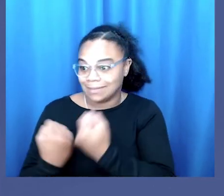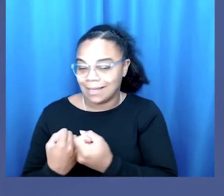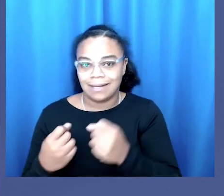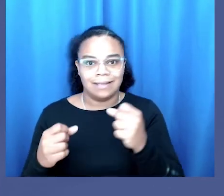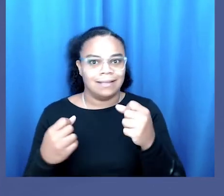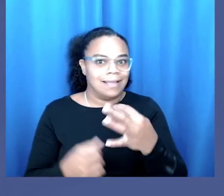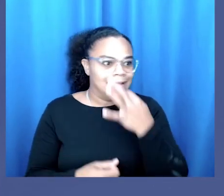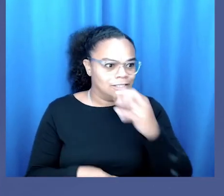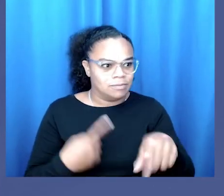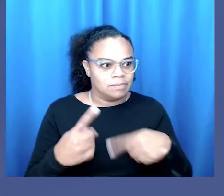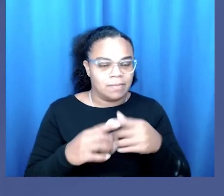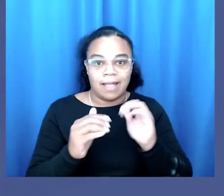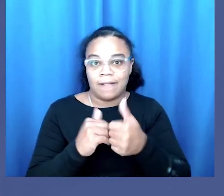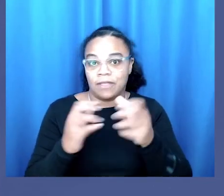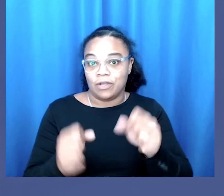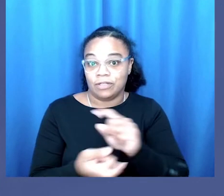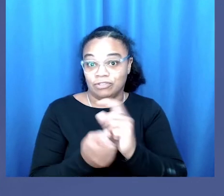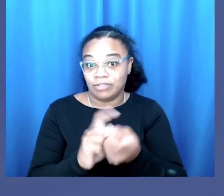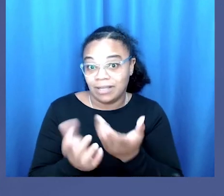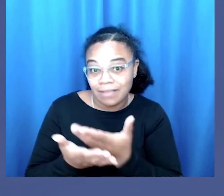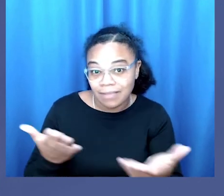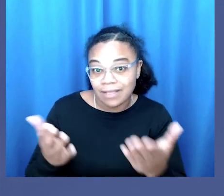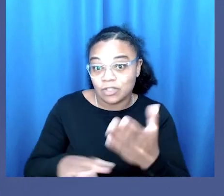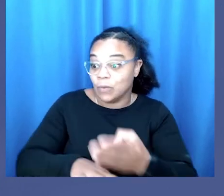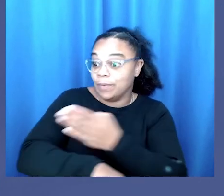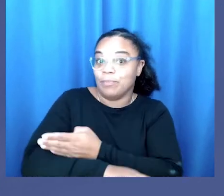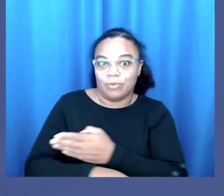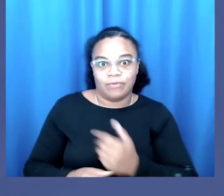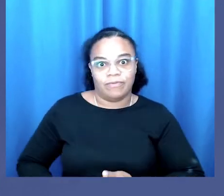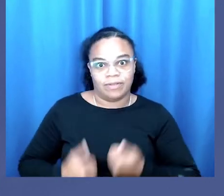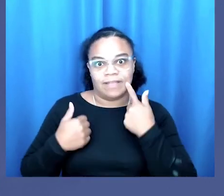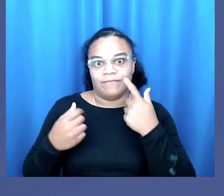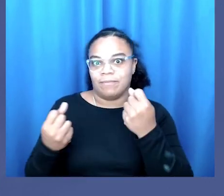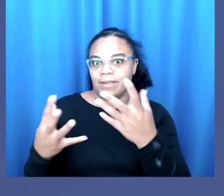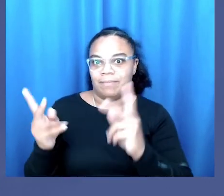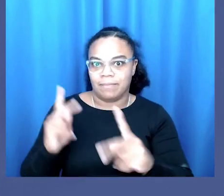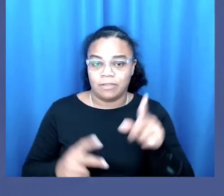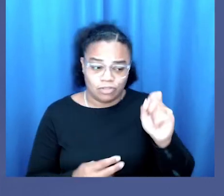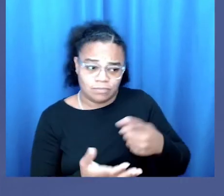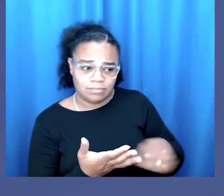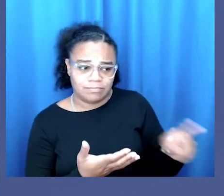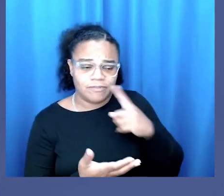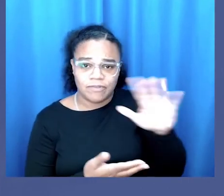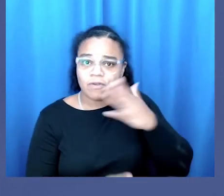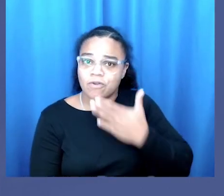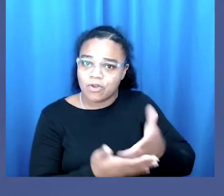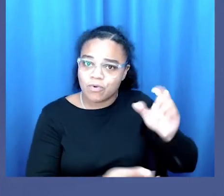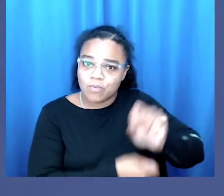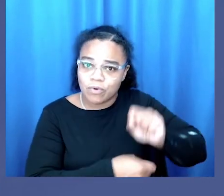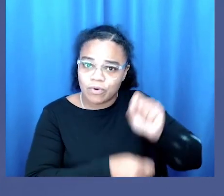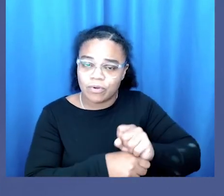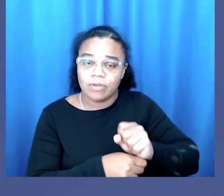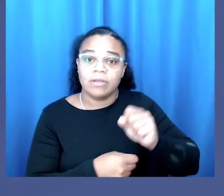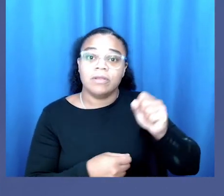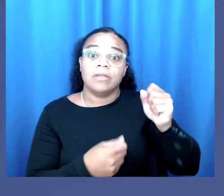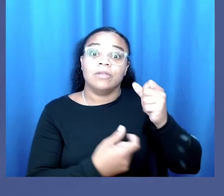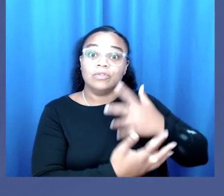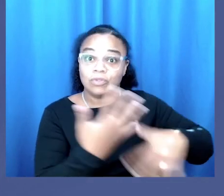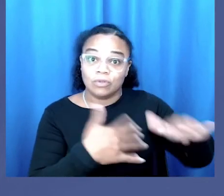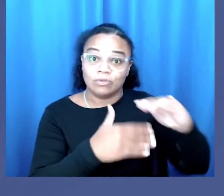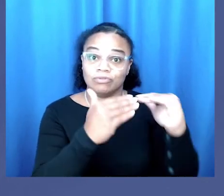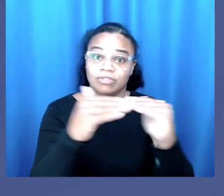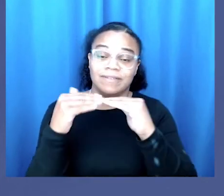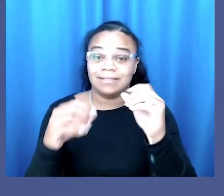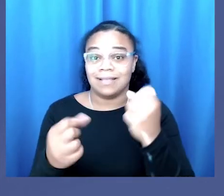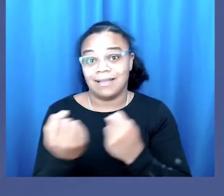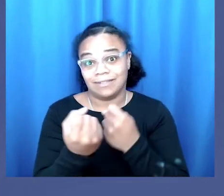aspects of society and things that could change to improve outcomes for a lot of people and they should be compensated for their good work. Social justice